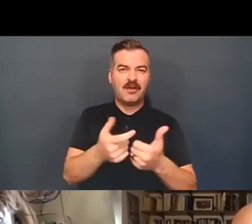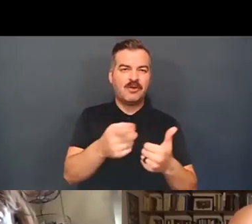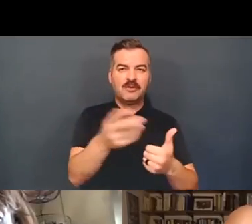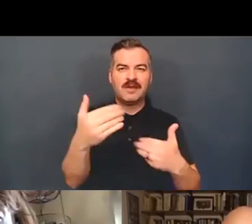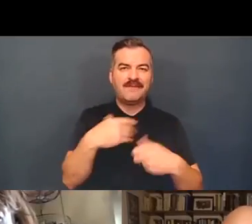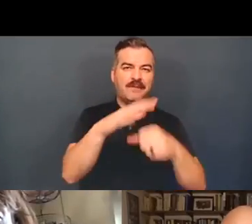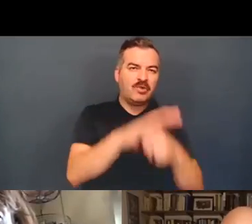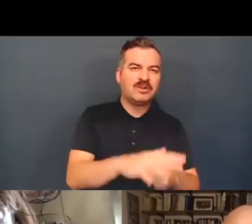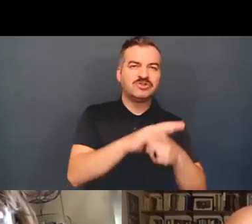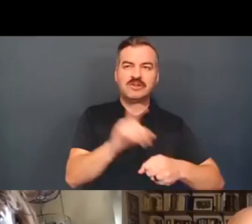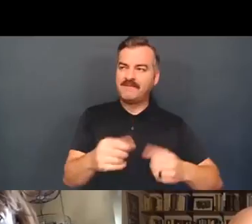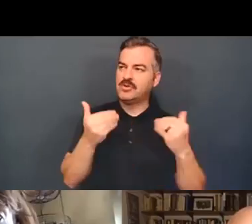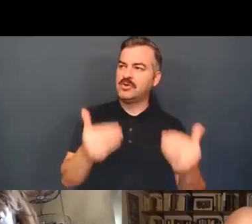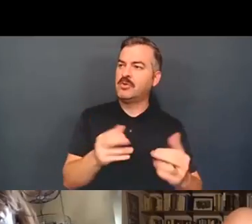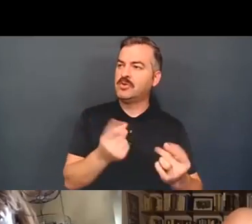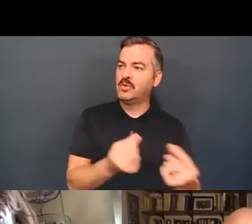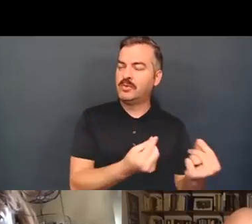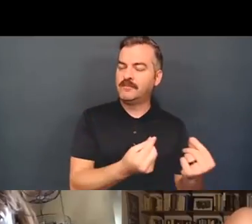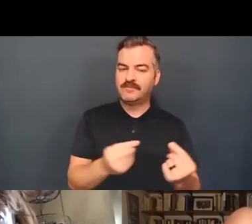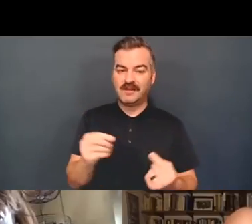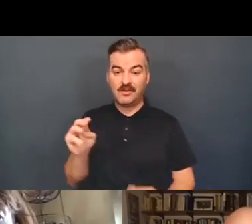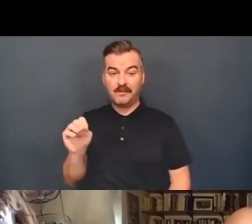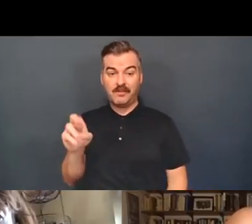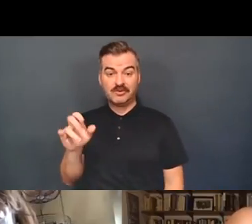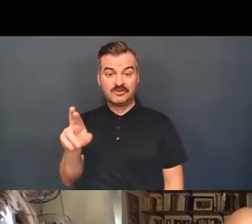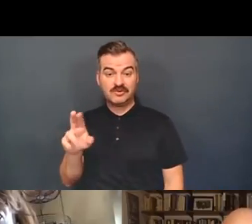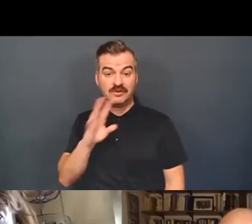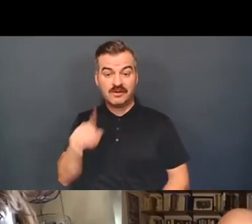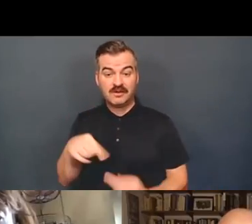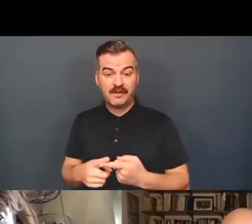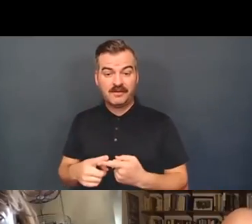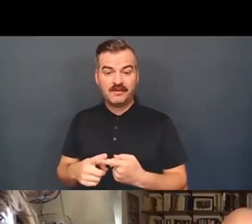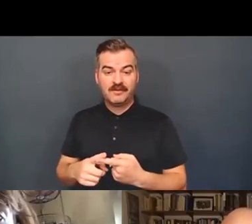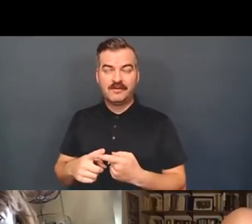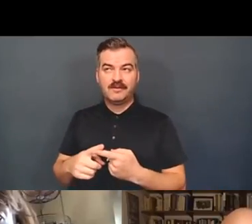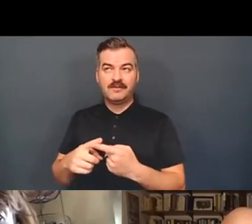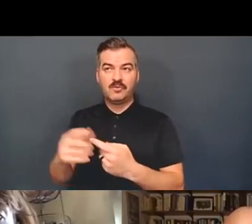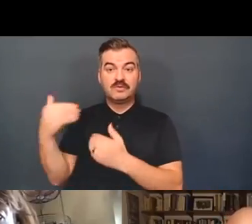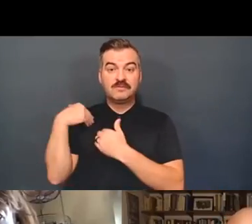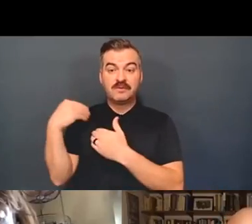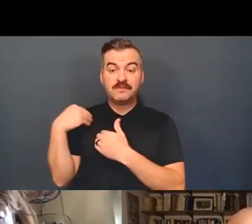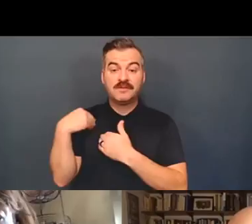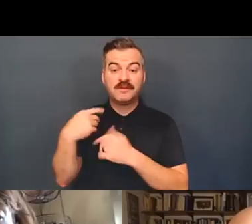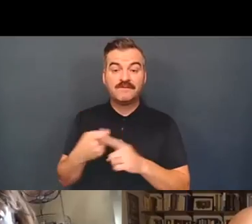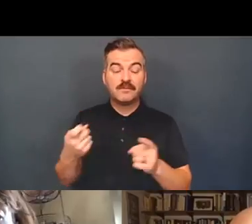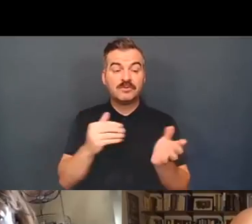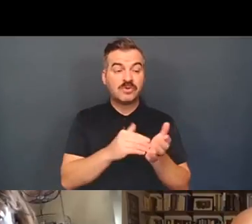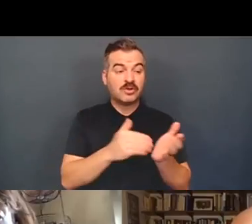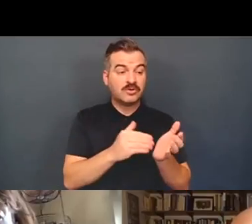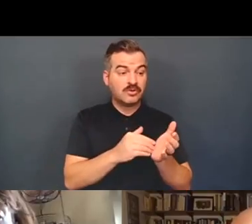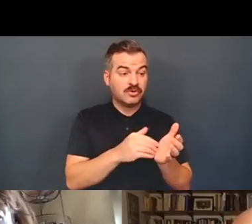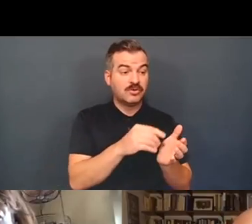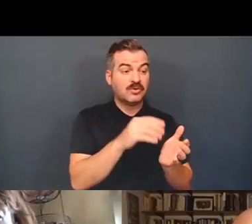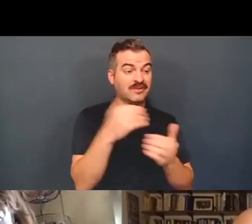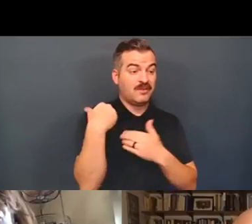do certain things. So Mercer talked about the transfer of responsibilities from physicians or medical professionals to the proximal